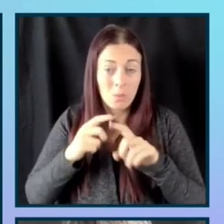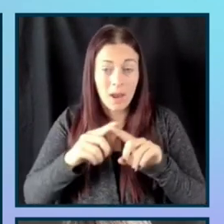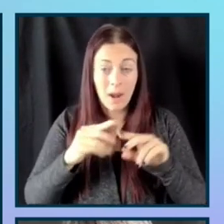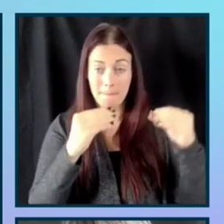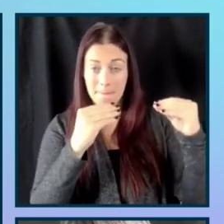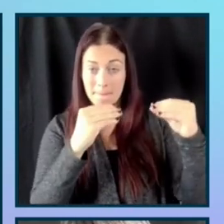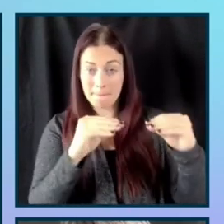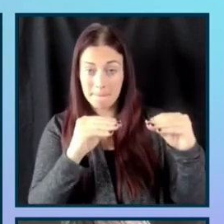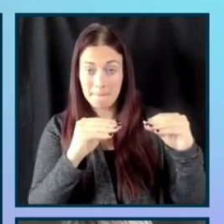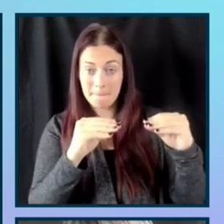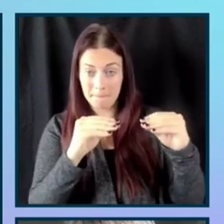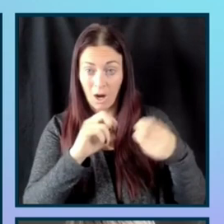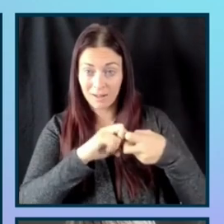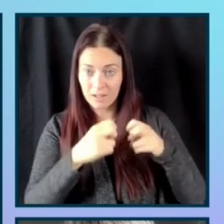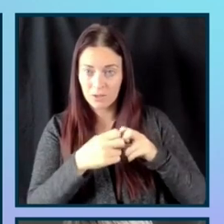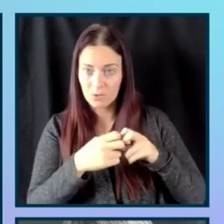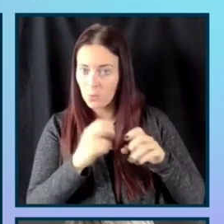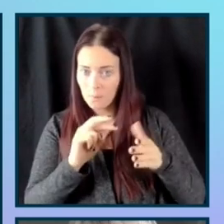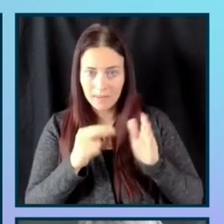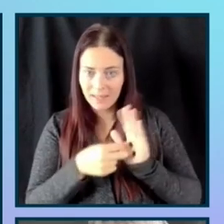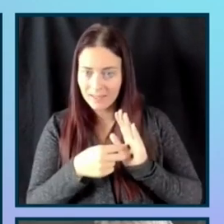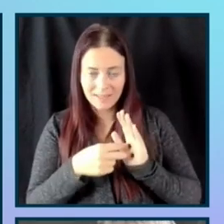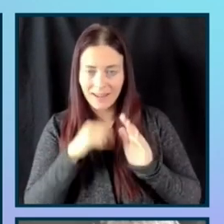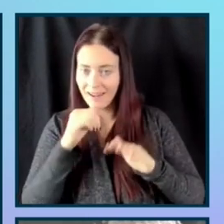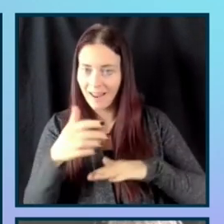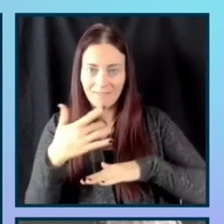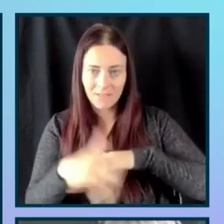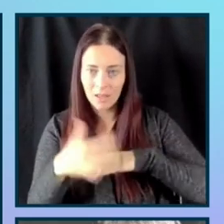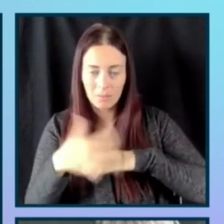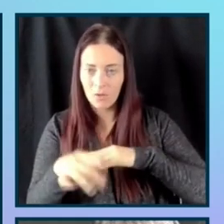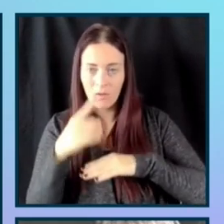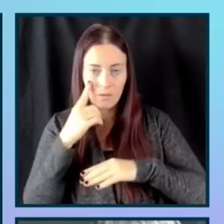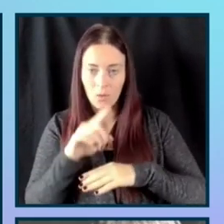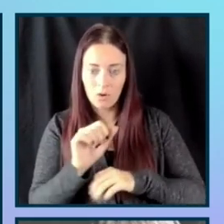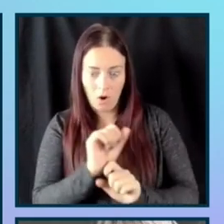not reaching everyone in the market. We're not reaching the market potential.